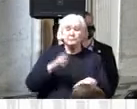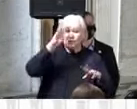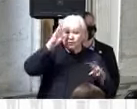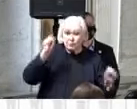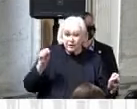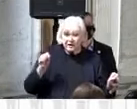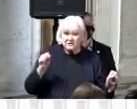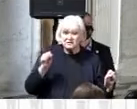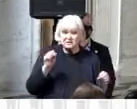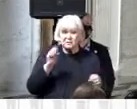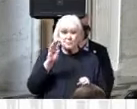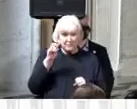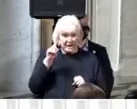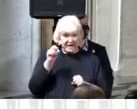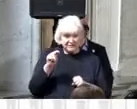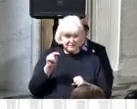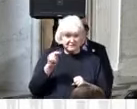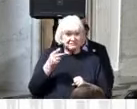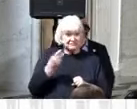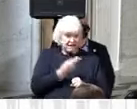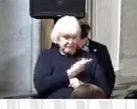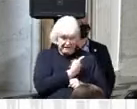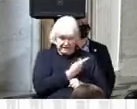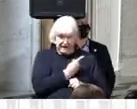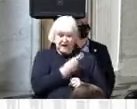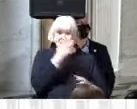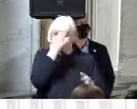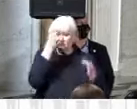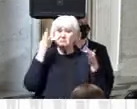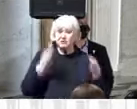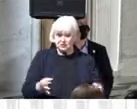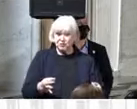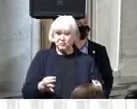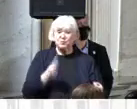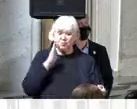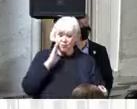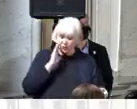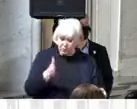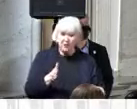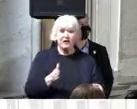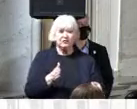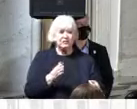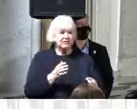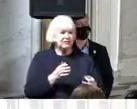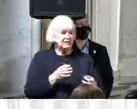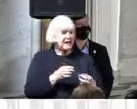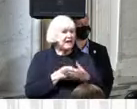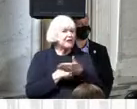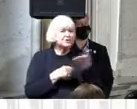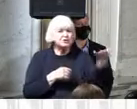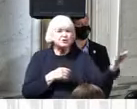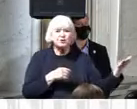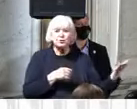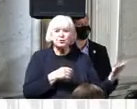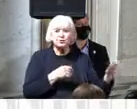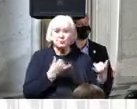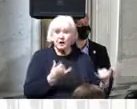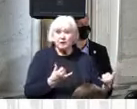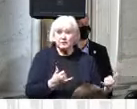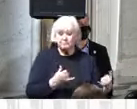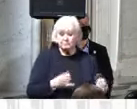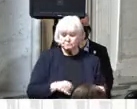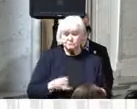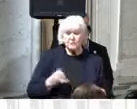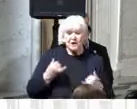determined to do just that with all of you at this very moment congress is considering